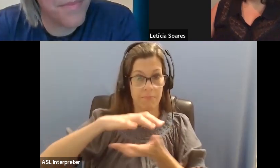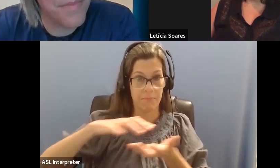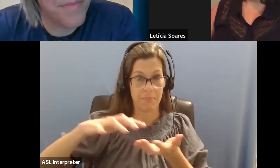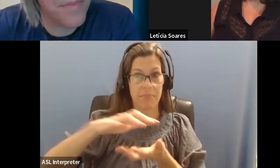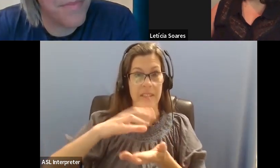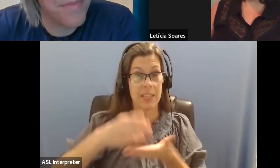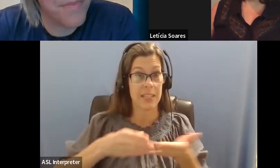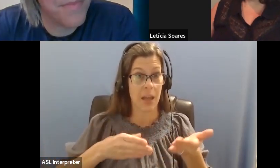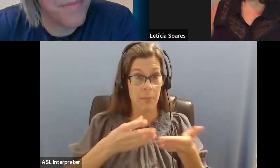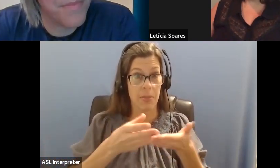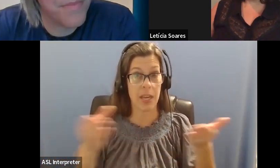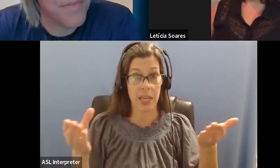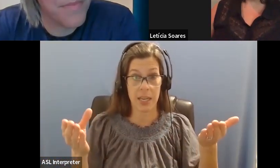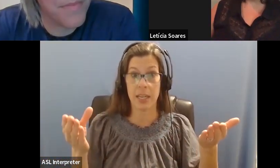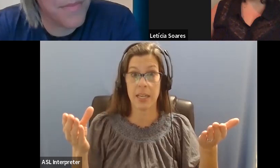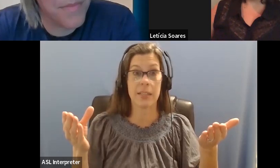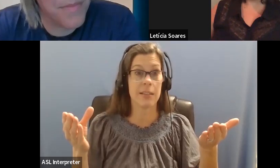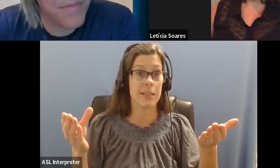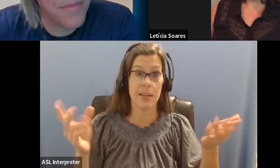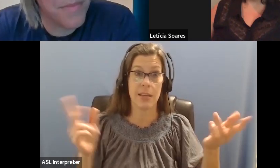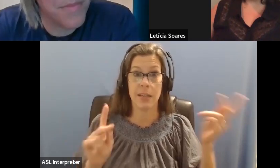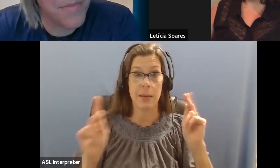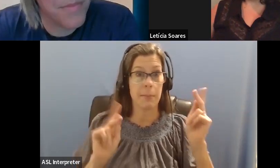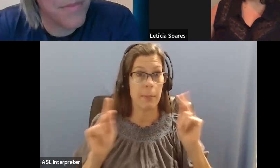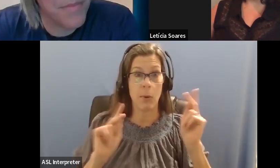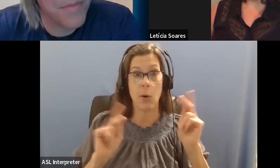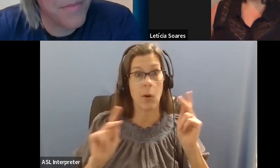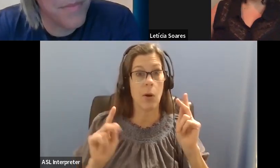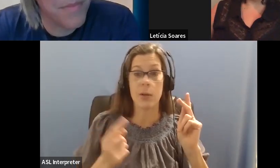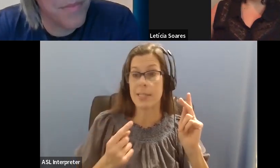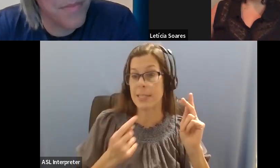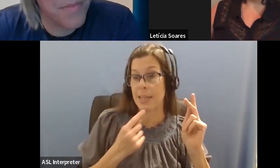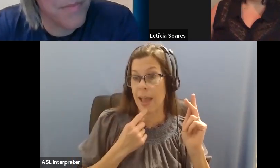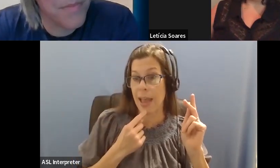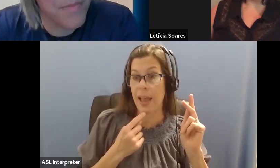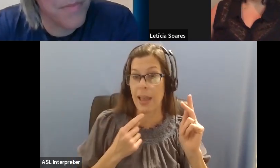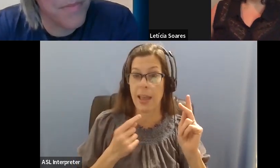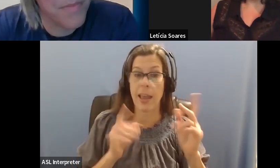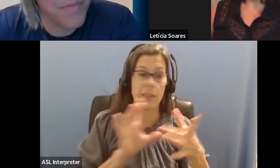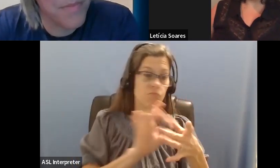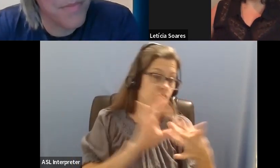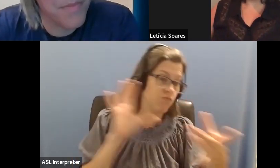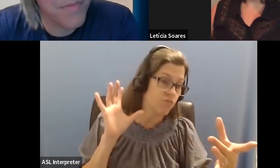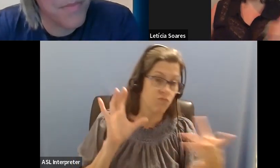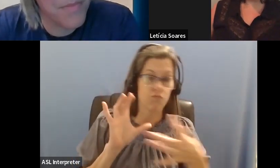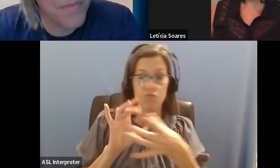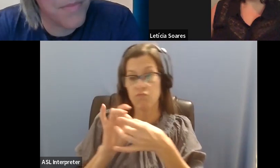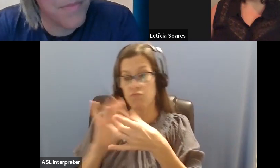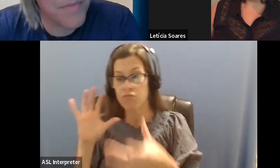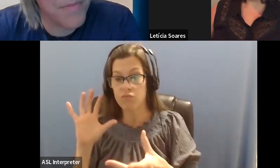from our So I will support a politician and I will support policy making that